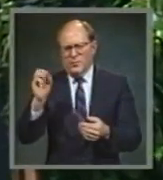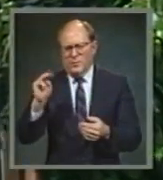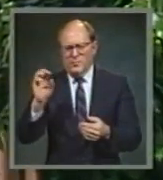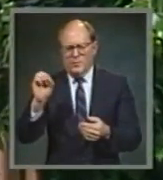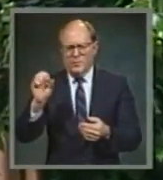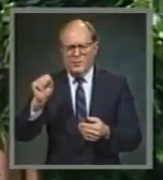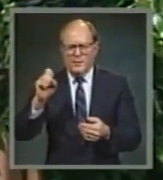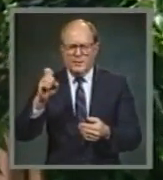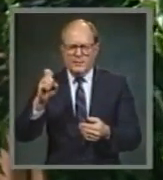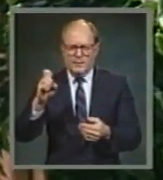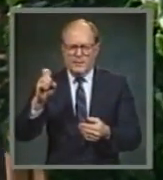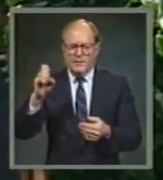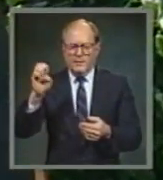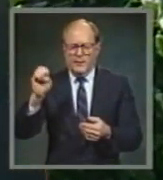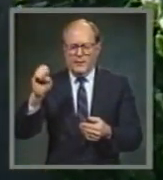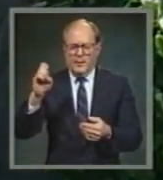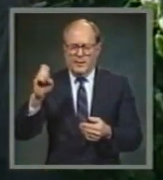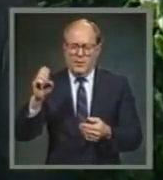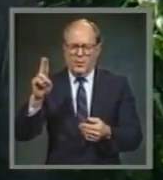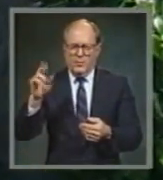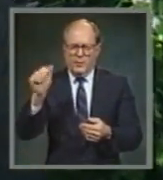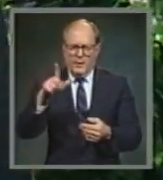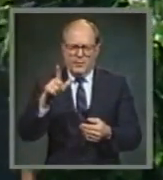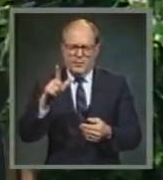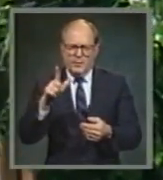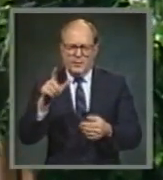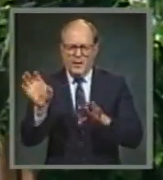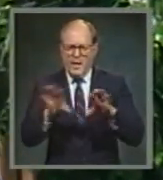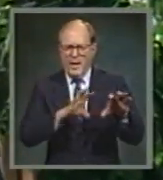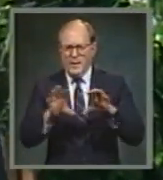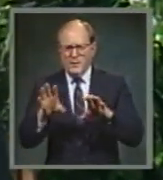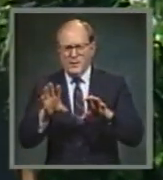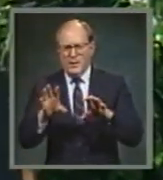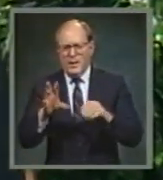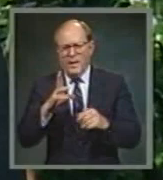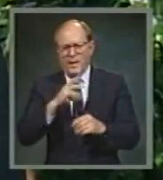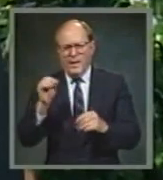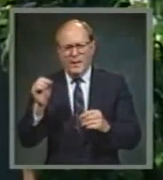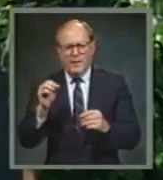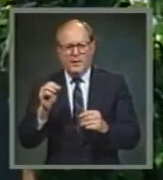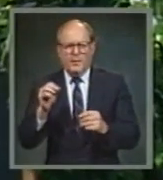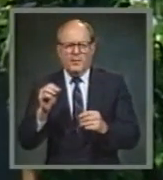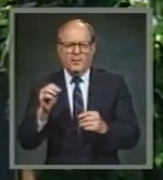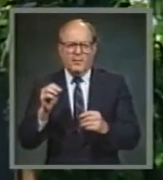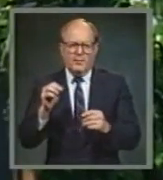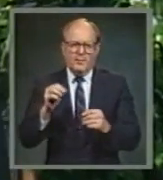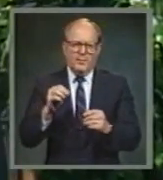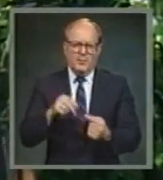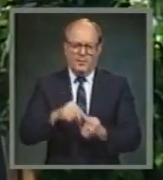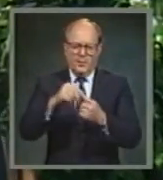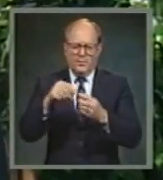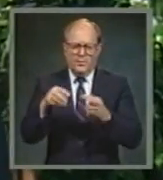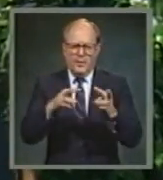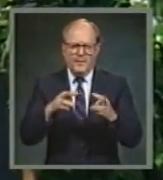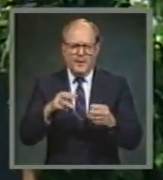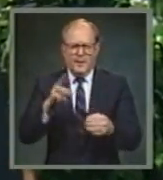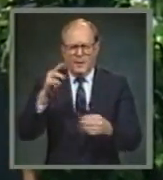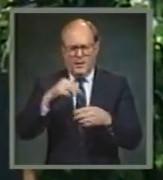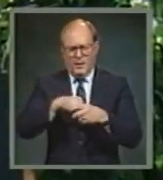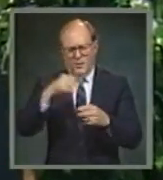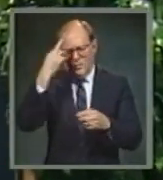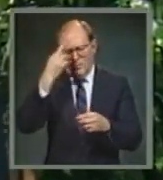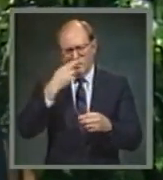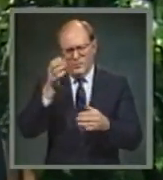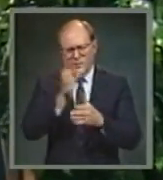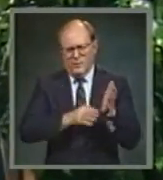that's in it. And it's included, not by specific mention, even in the others. For example, in Romans 1,